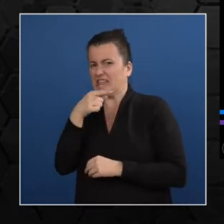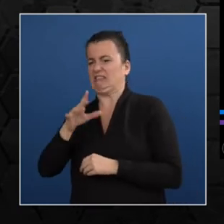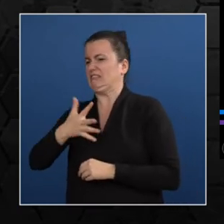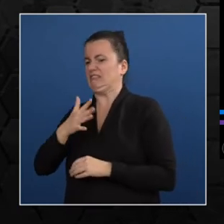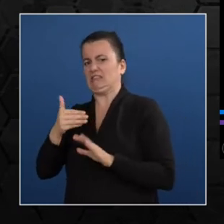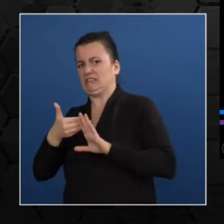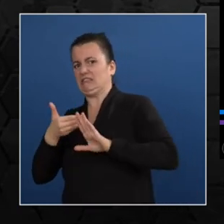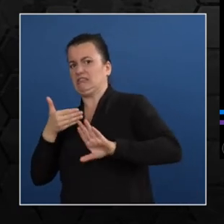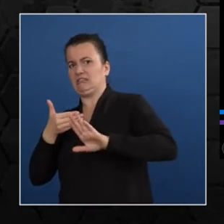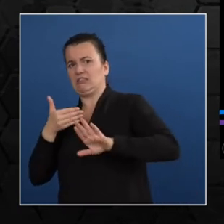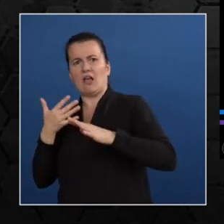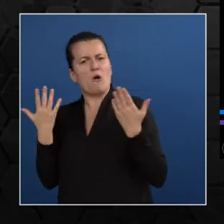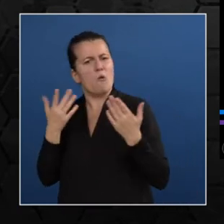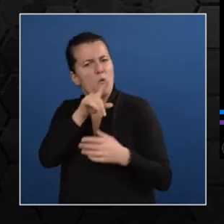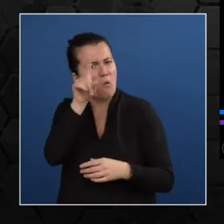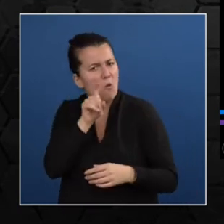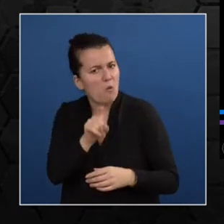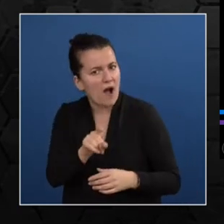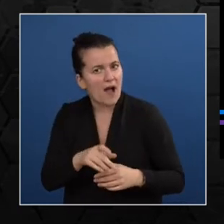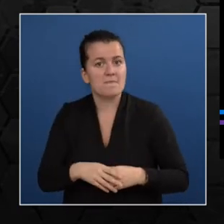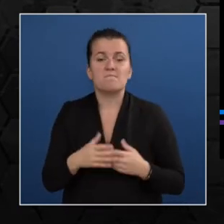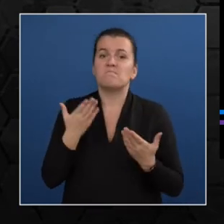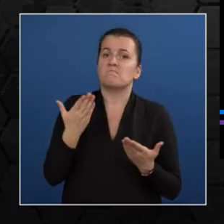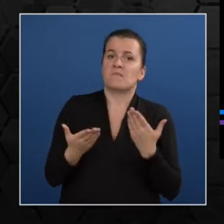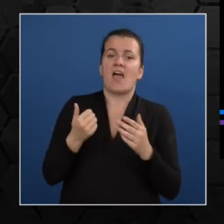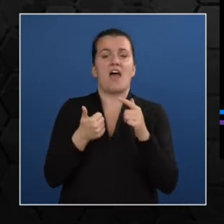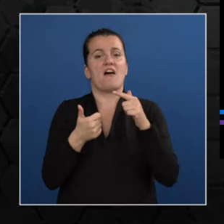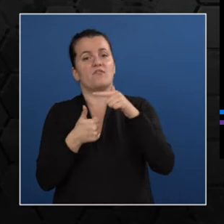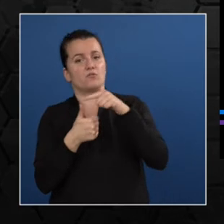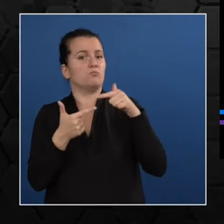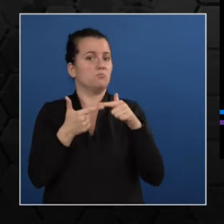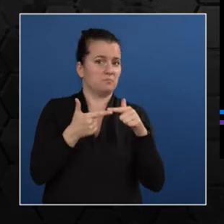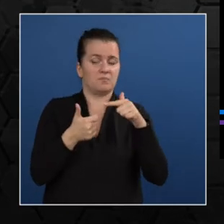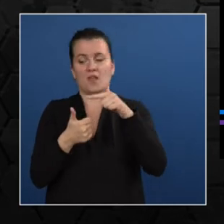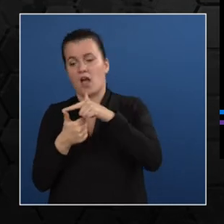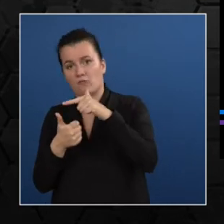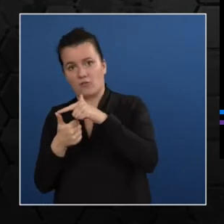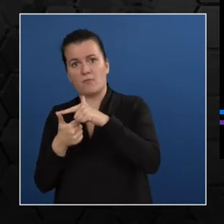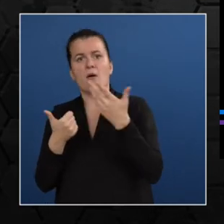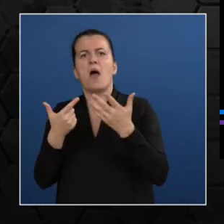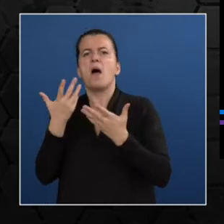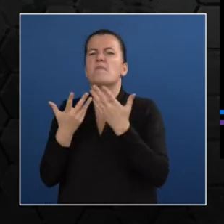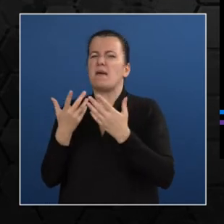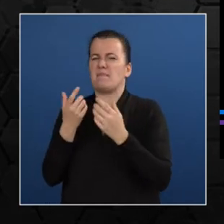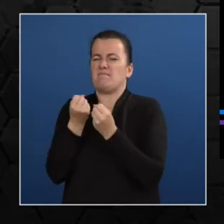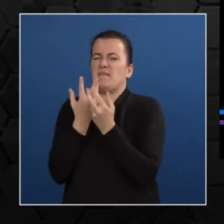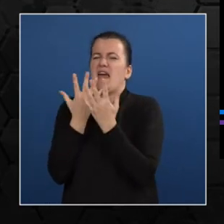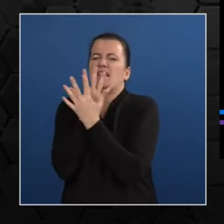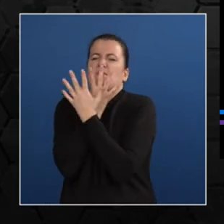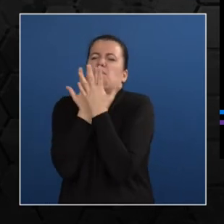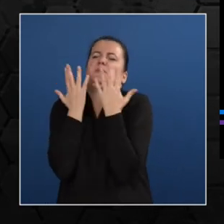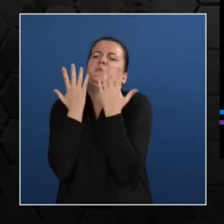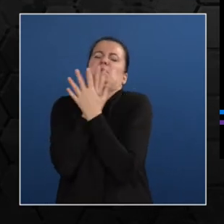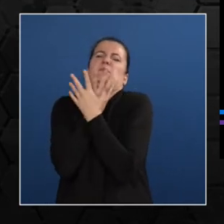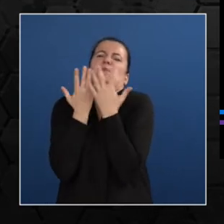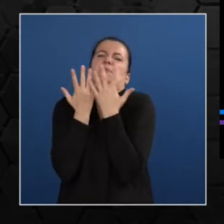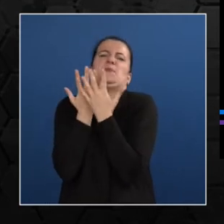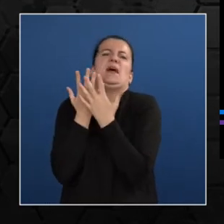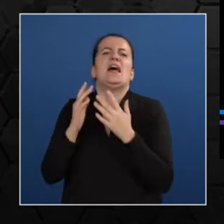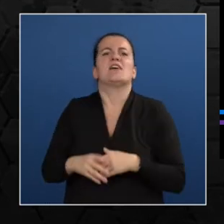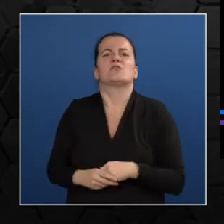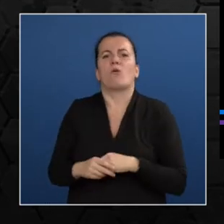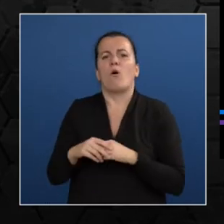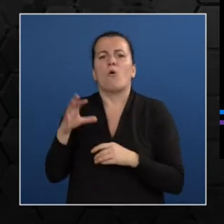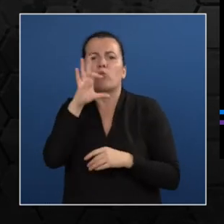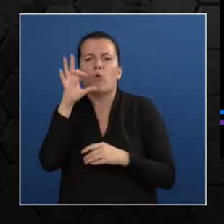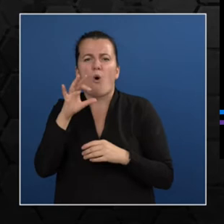take a look at these factors. Qualitative factors could include factors like overcrowding and unhygienic public restrooms that